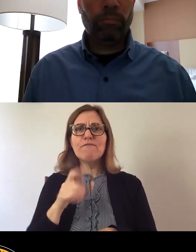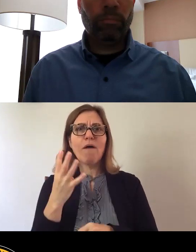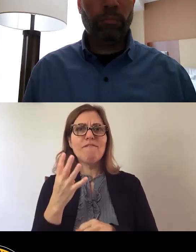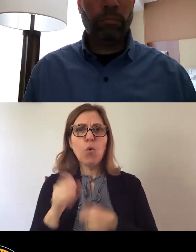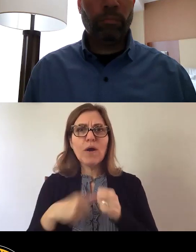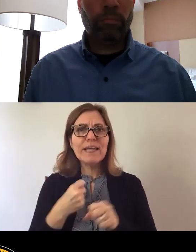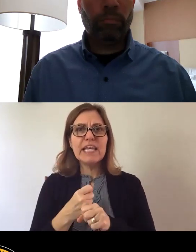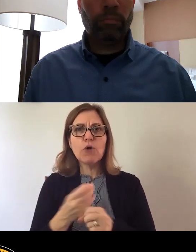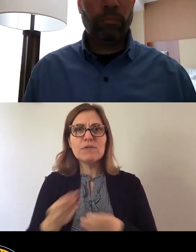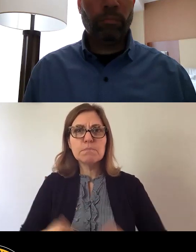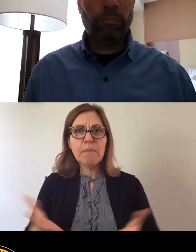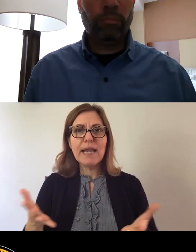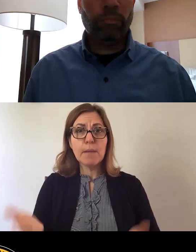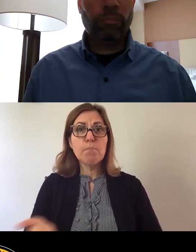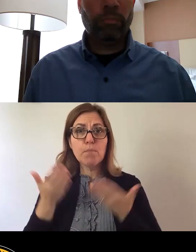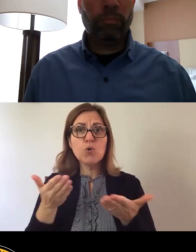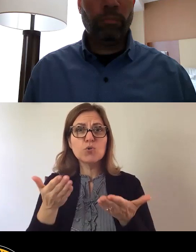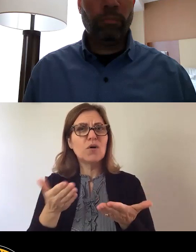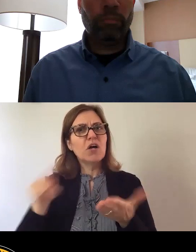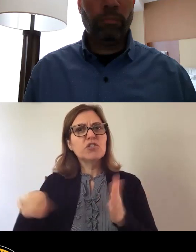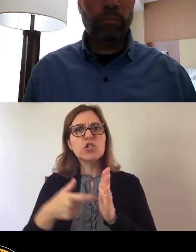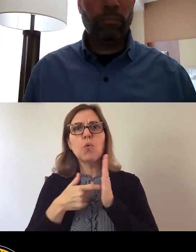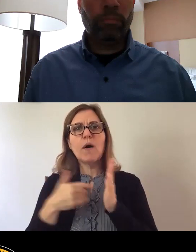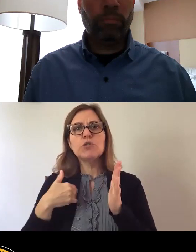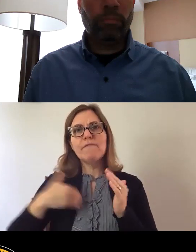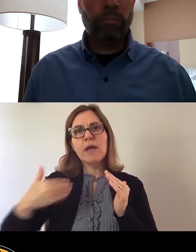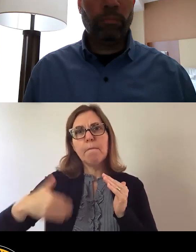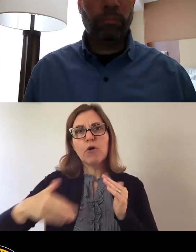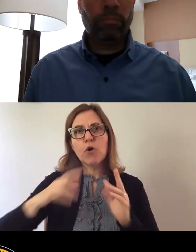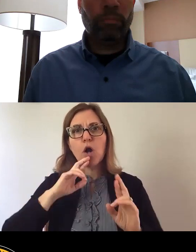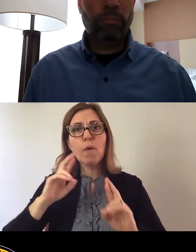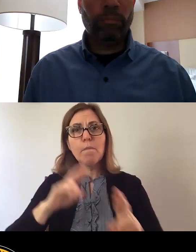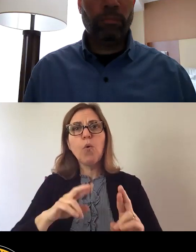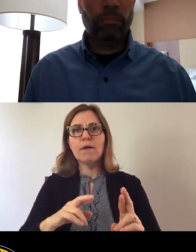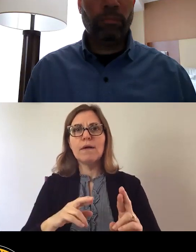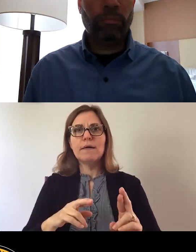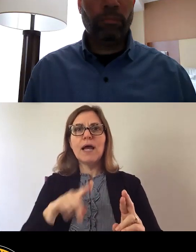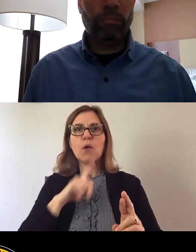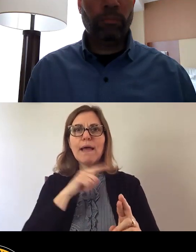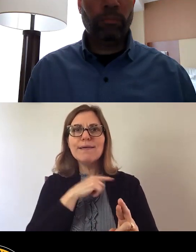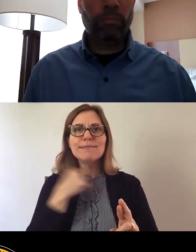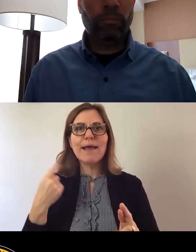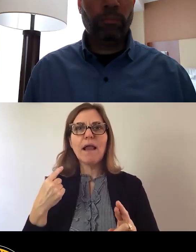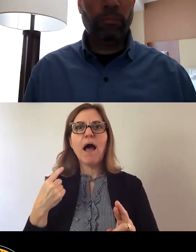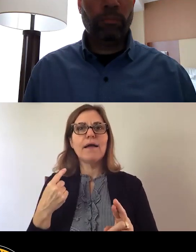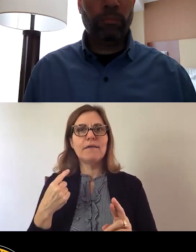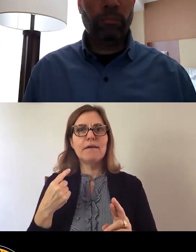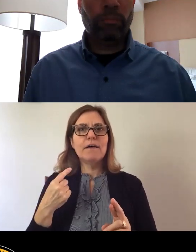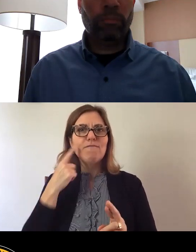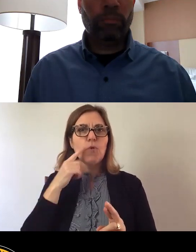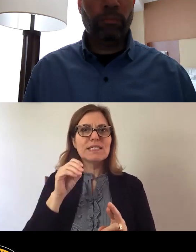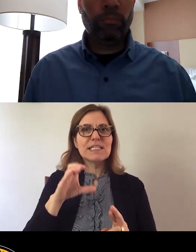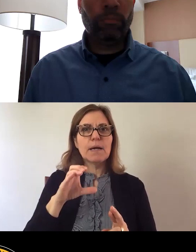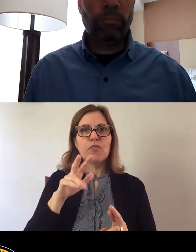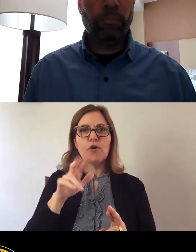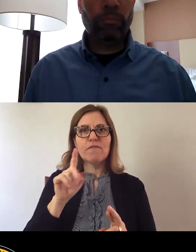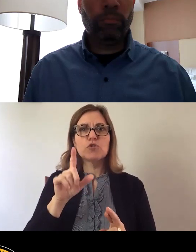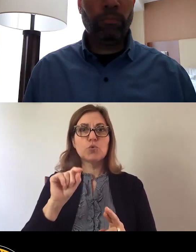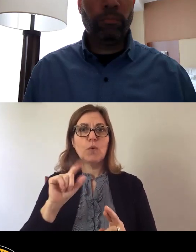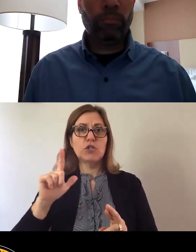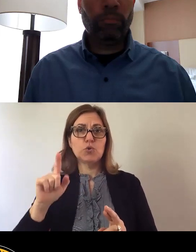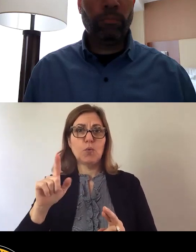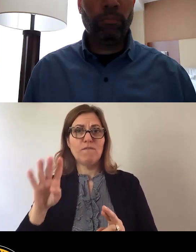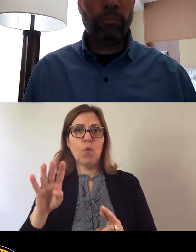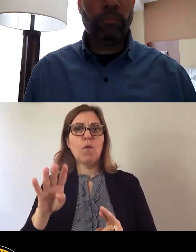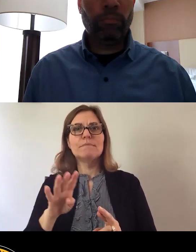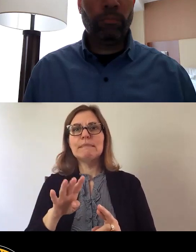They're only required to have a periodic report and a deadline to obligate funds by December 31st, 2024. So we need